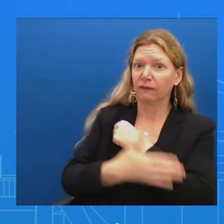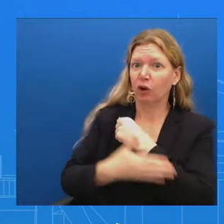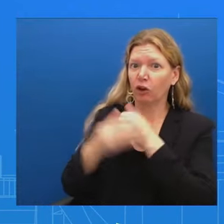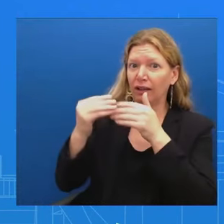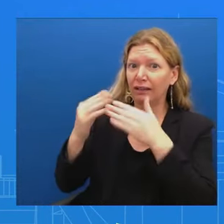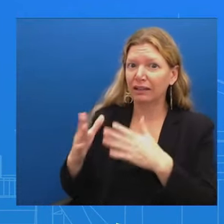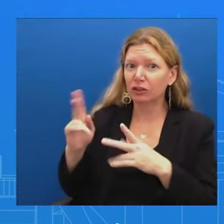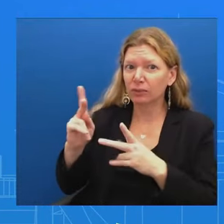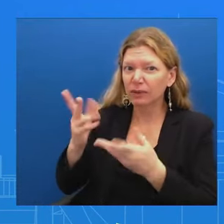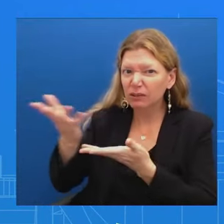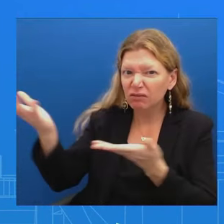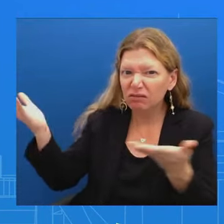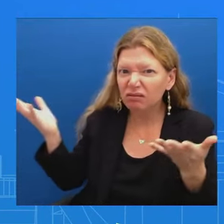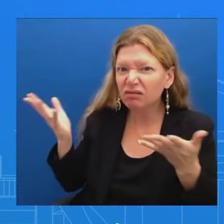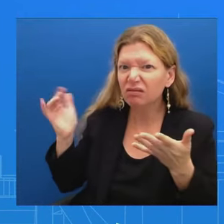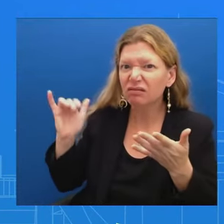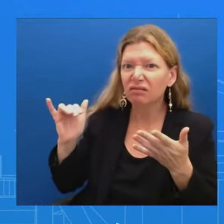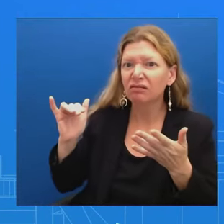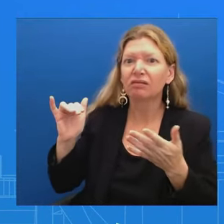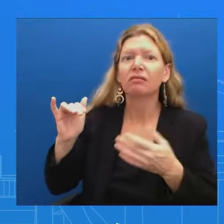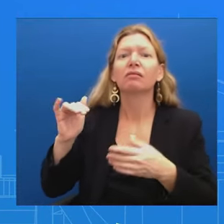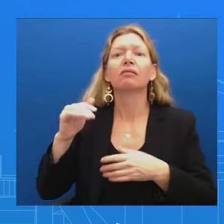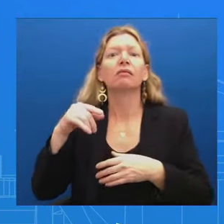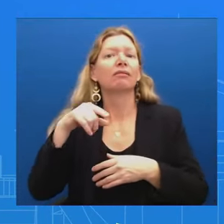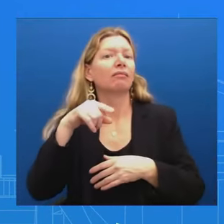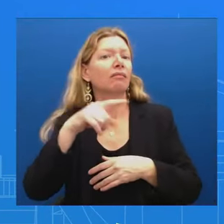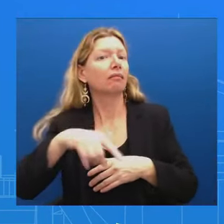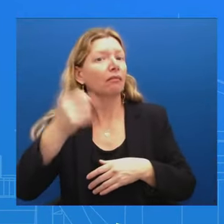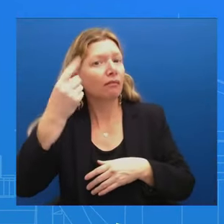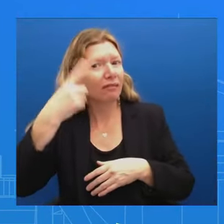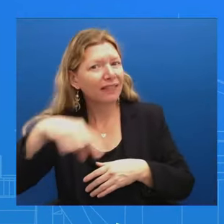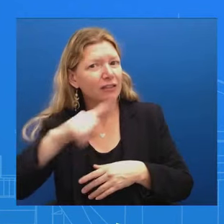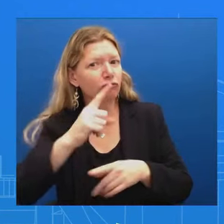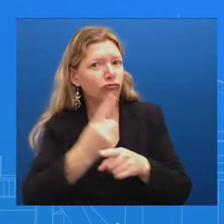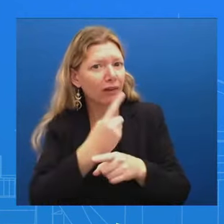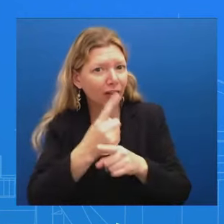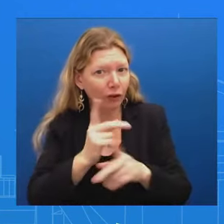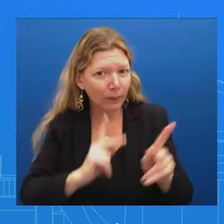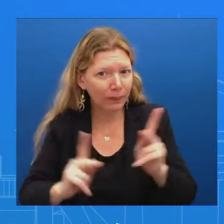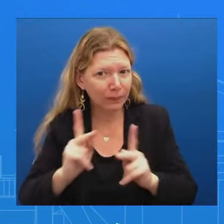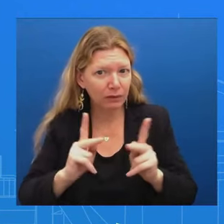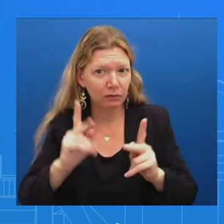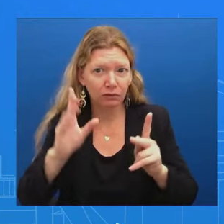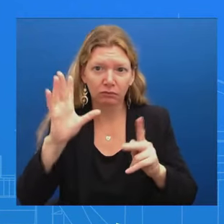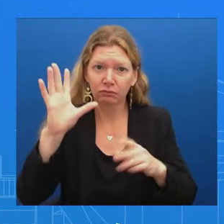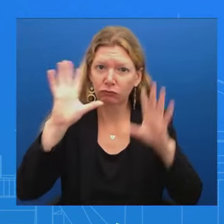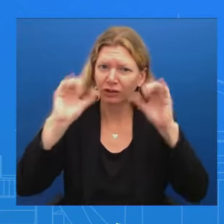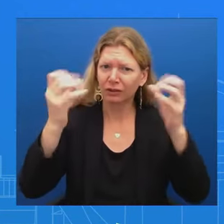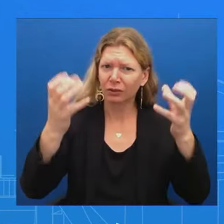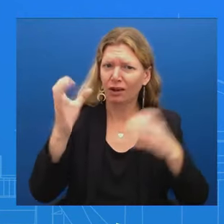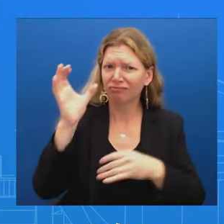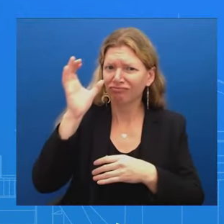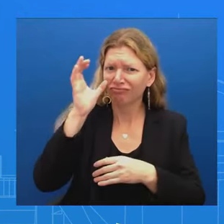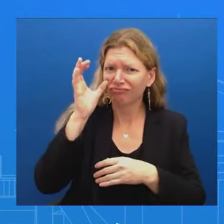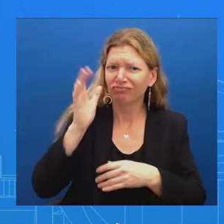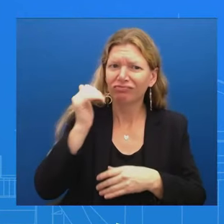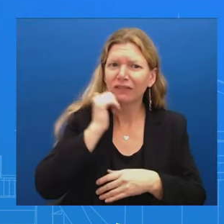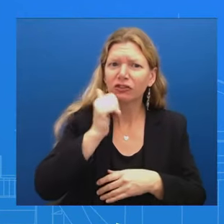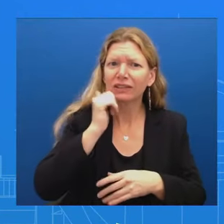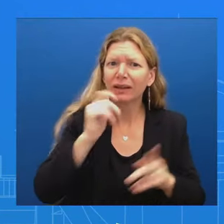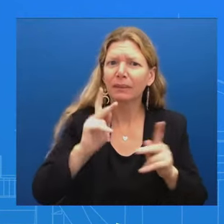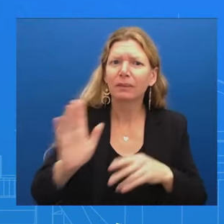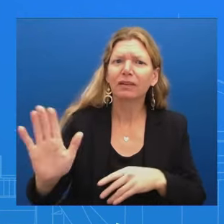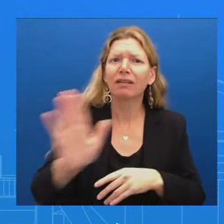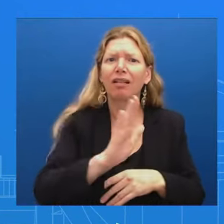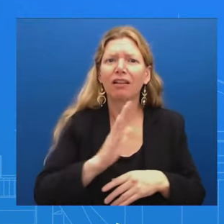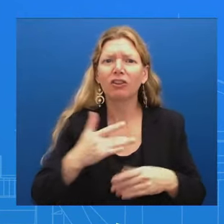have And I want to be super mindful here Have concerns, right? As well Just like American, everyday American people That he has private meetings